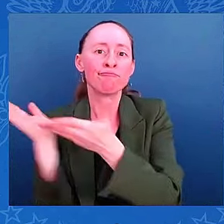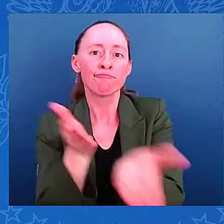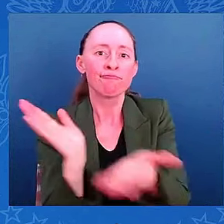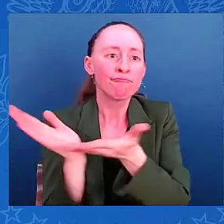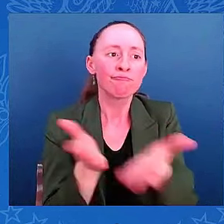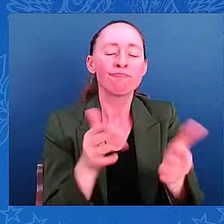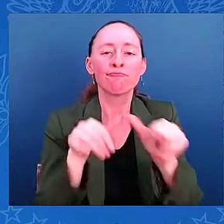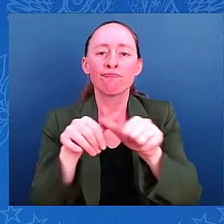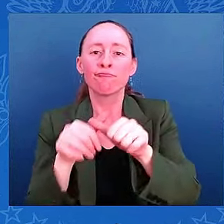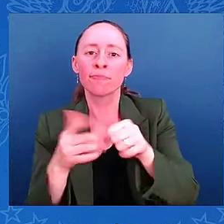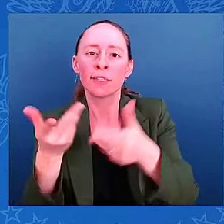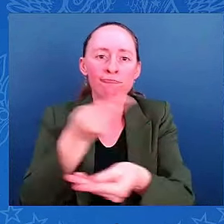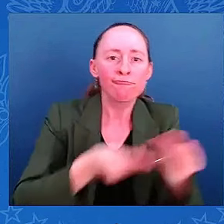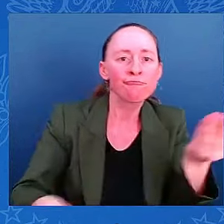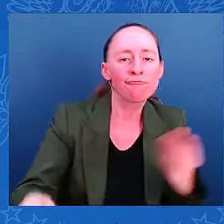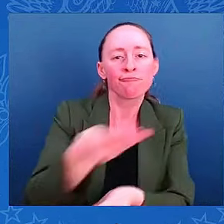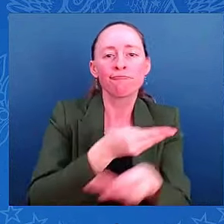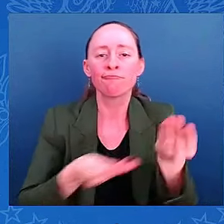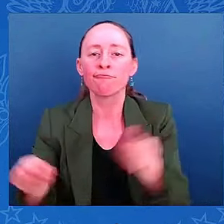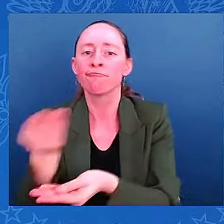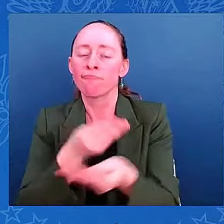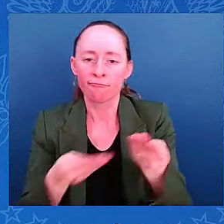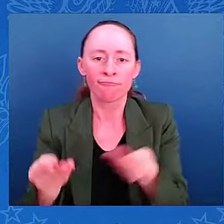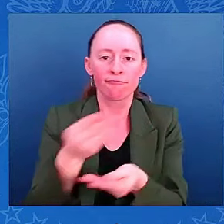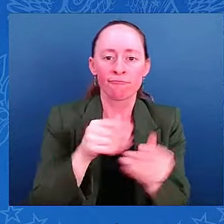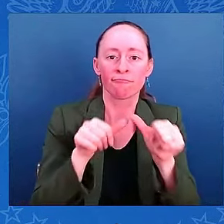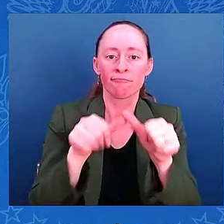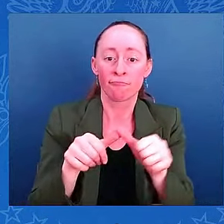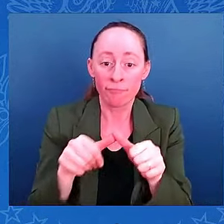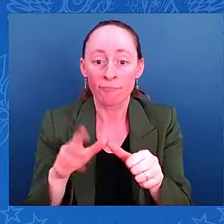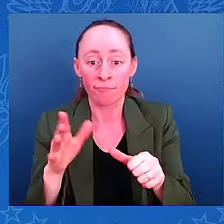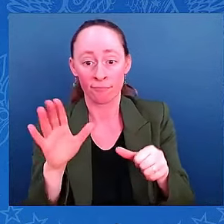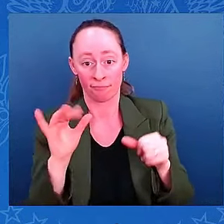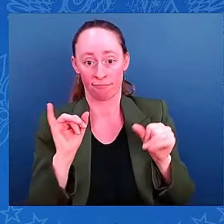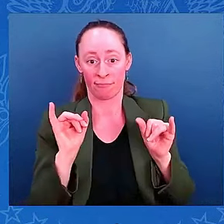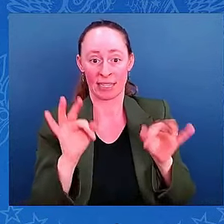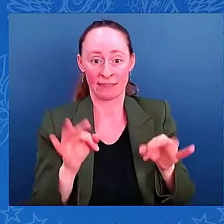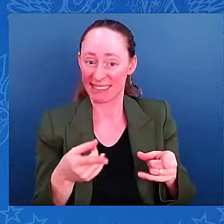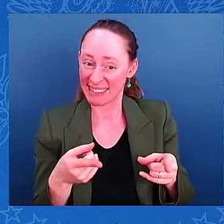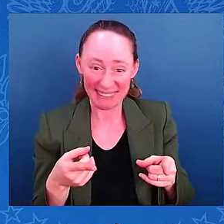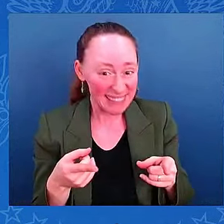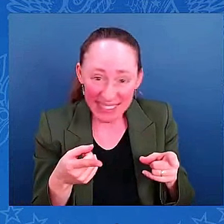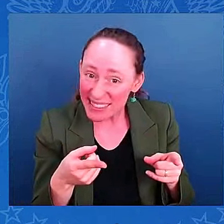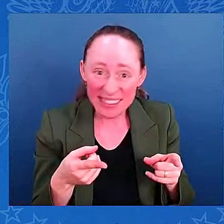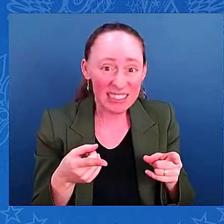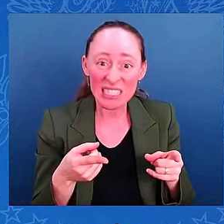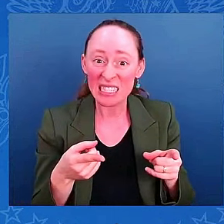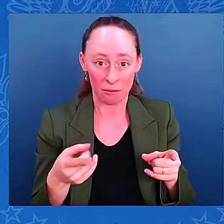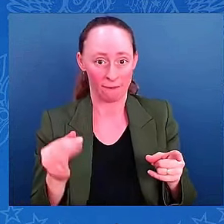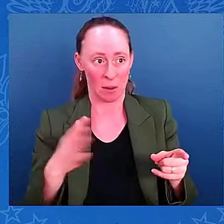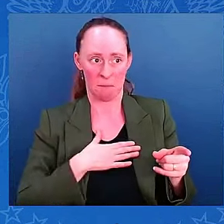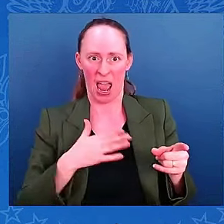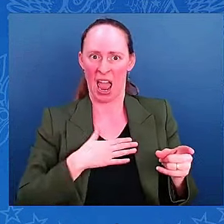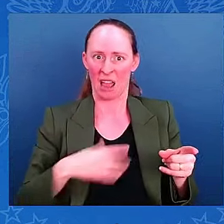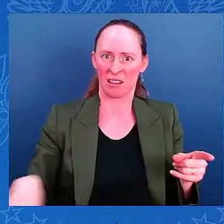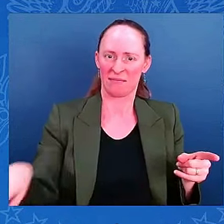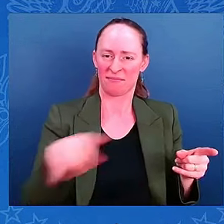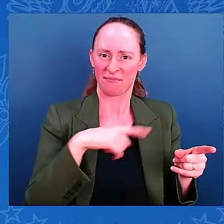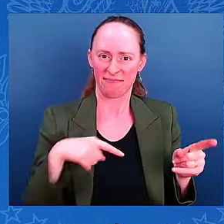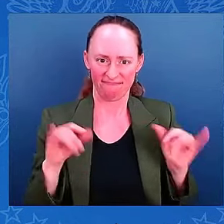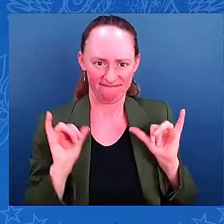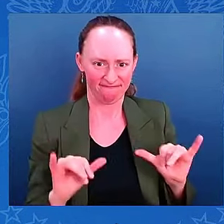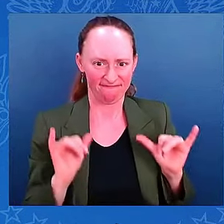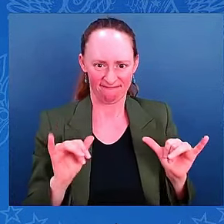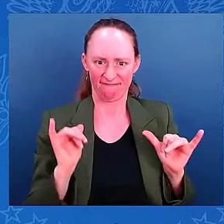in the direct impact of the storm. But, sir, I assure you, we in the Corps of Engineers are already in conversation with regard to what it will take to